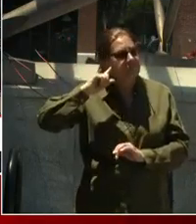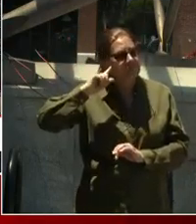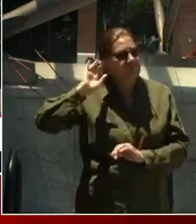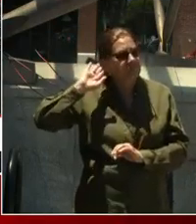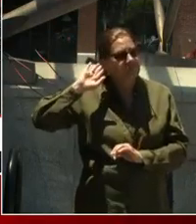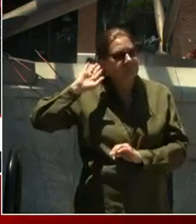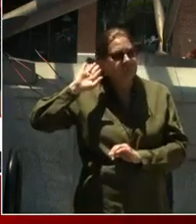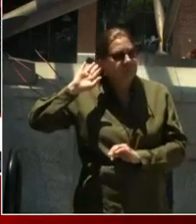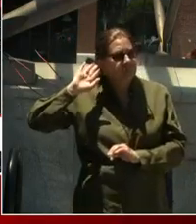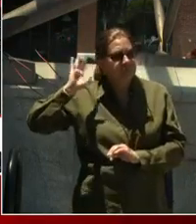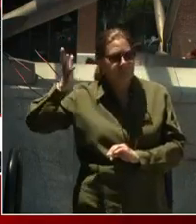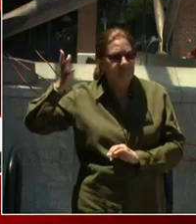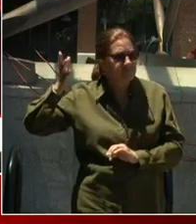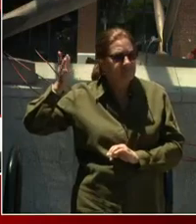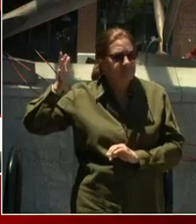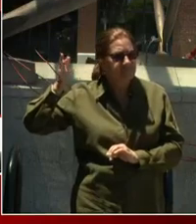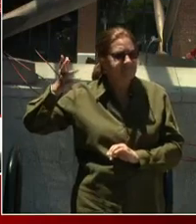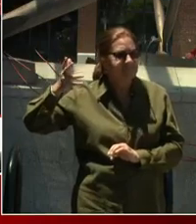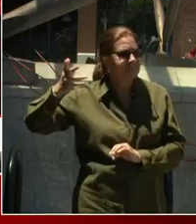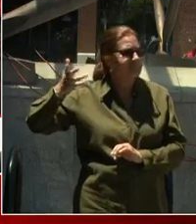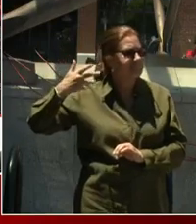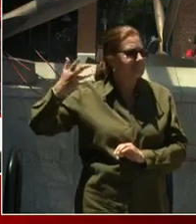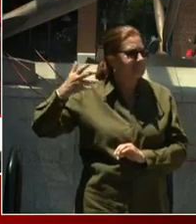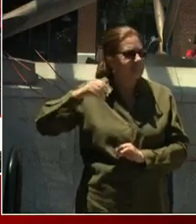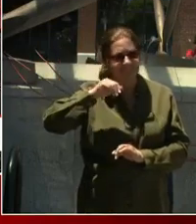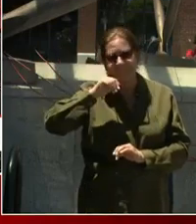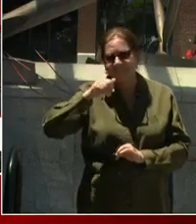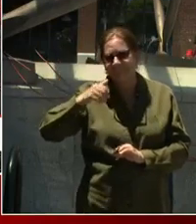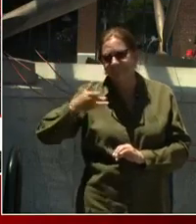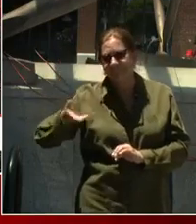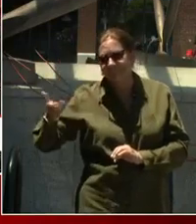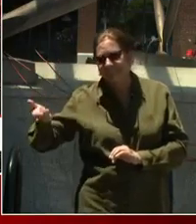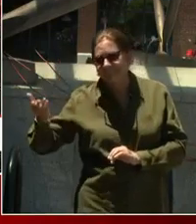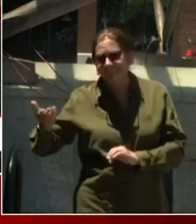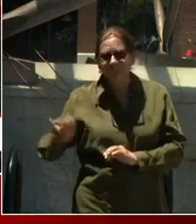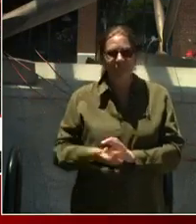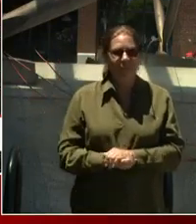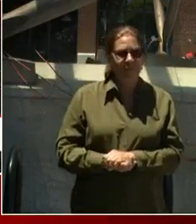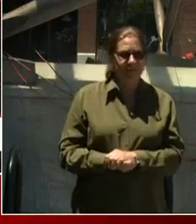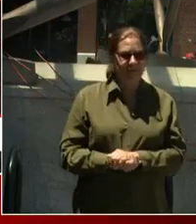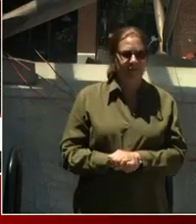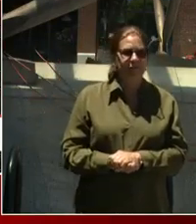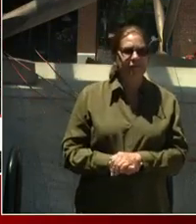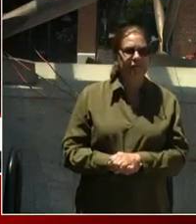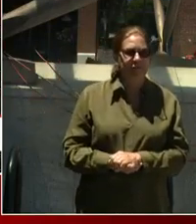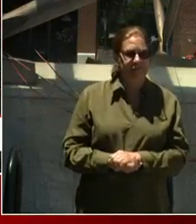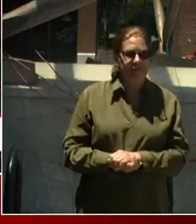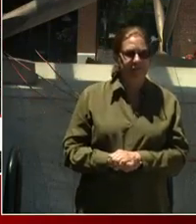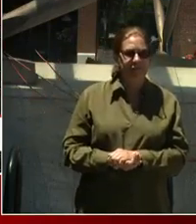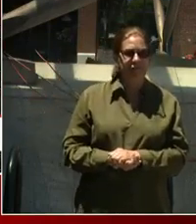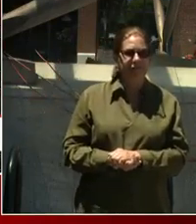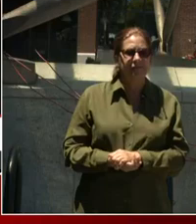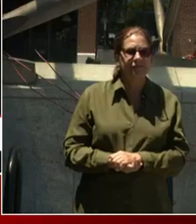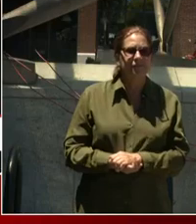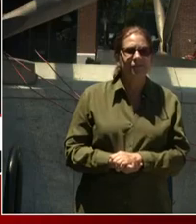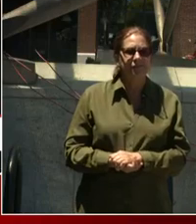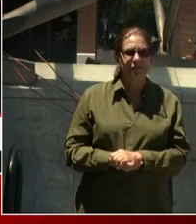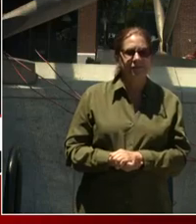Catholic Stainfield. The Pride Incorporated. Back in the 60s. Uh-huh. I think the program is very